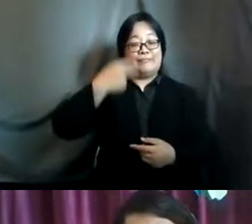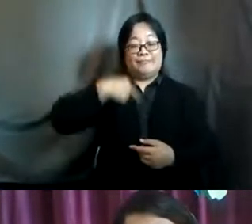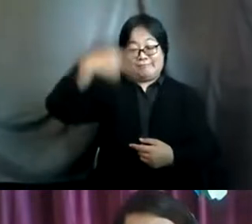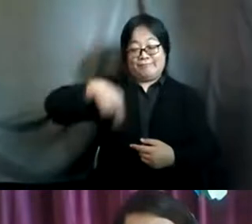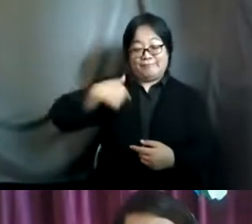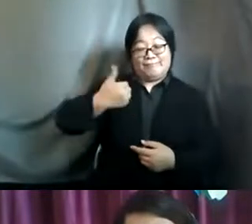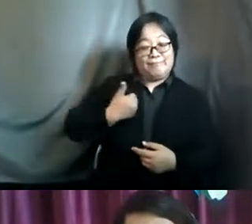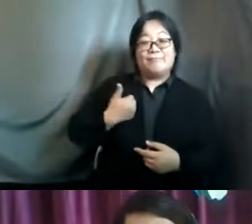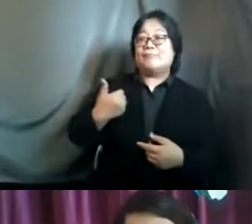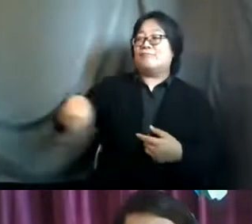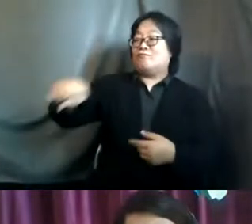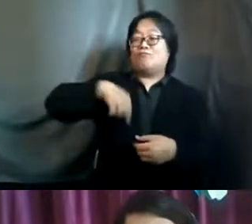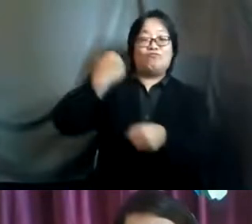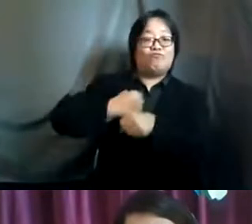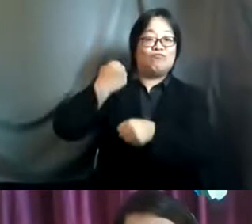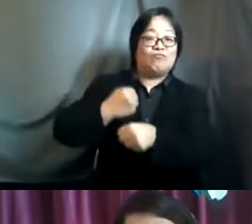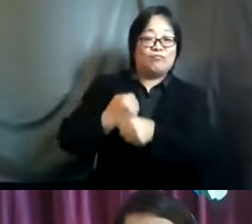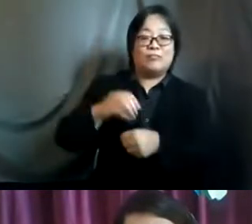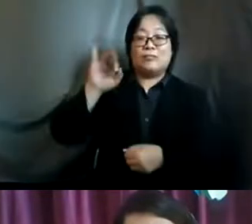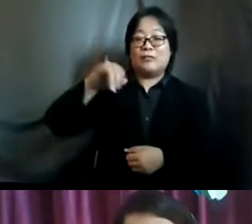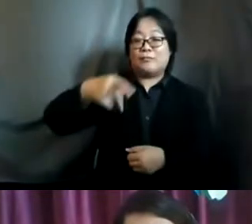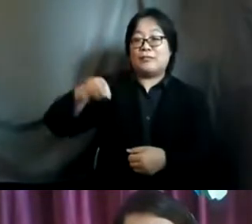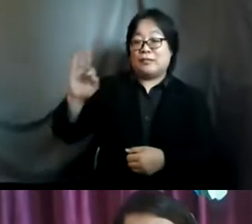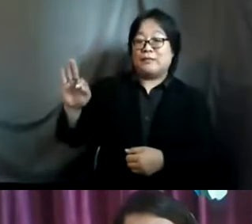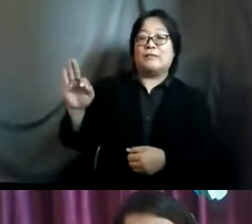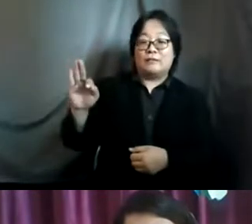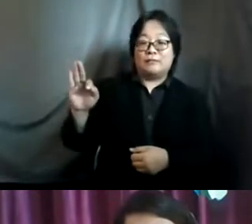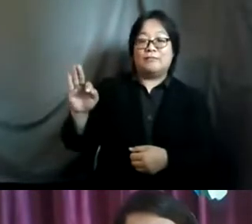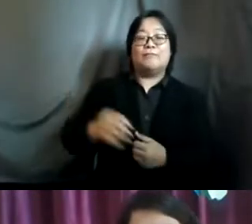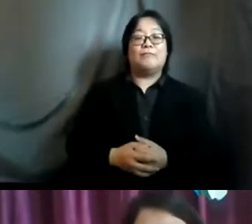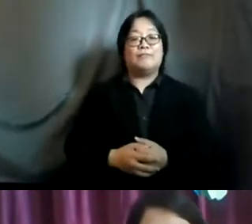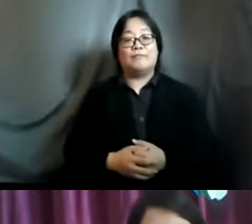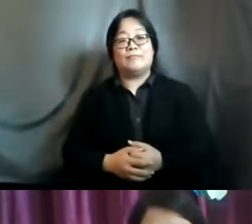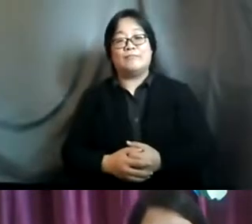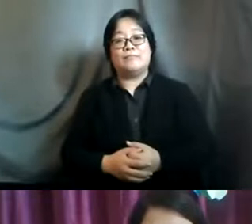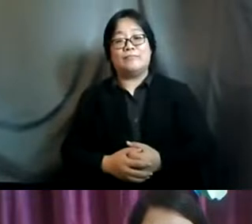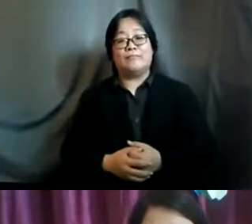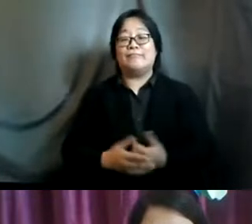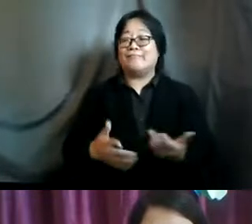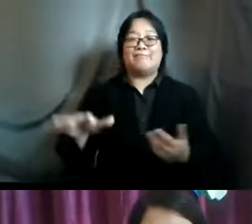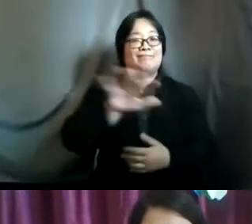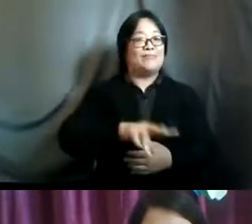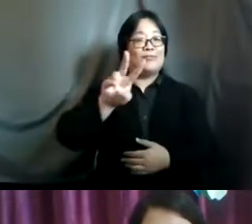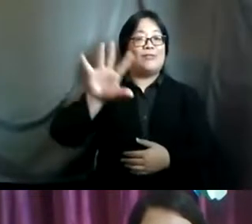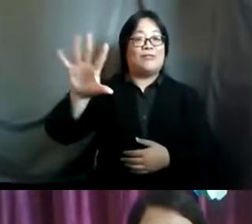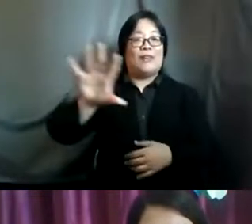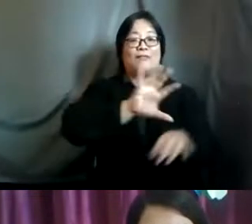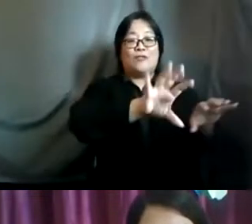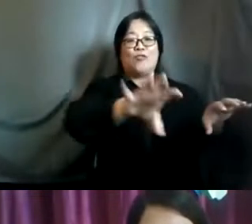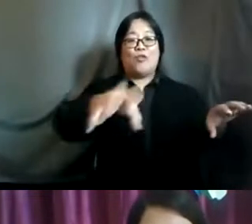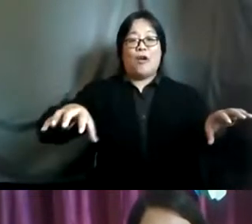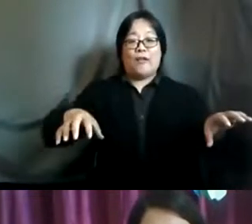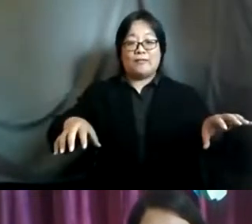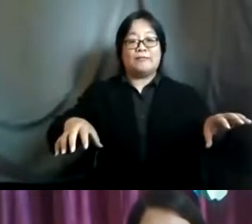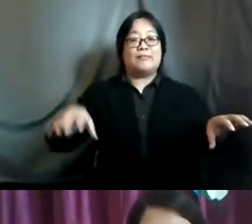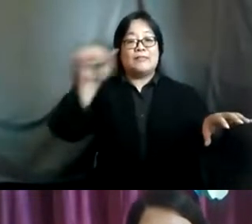in ippf we are a federation of member associations across 25 countries in in east and southeast asia